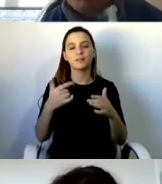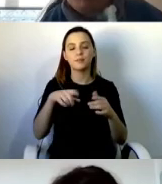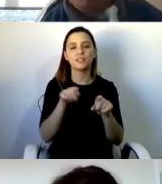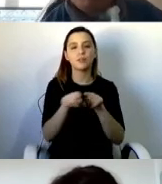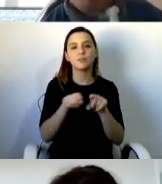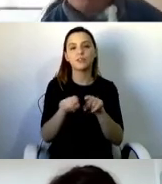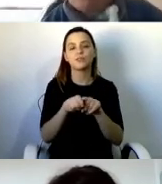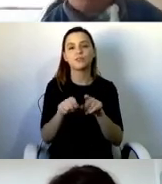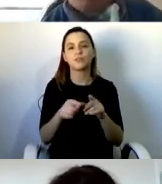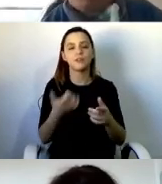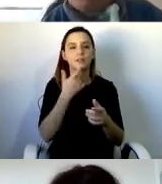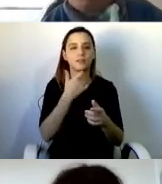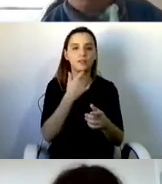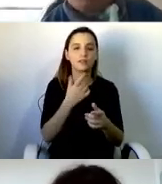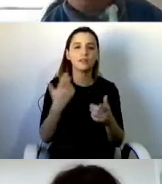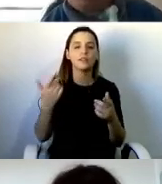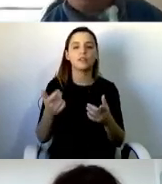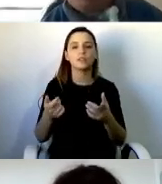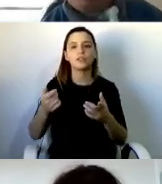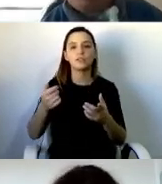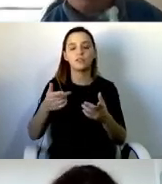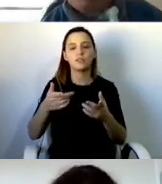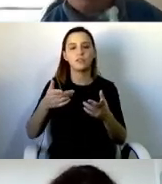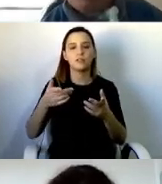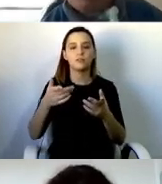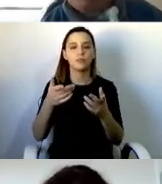failure to meet its commitments under the Convention.